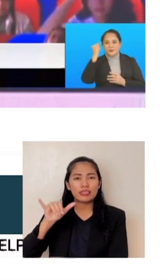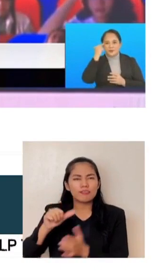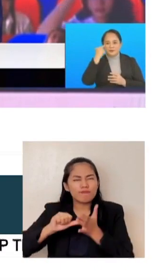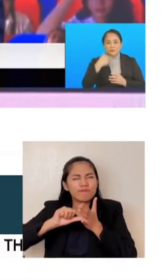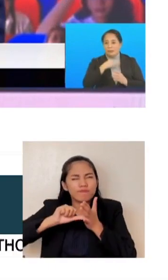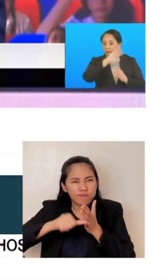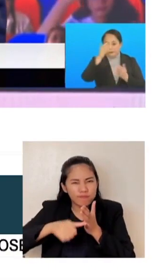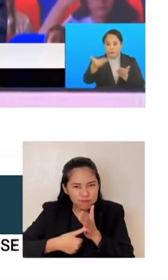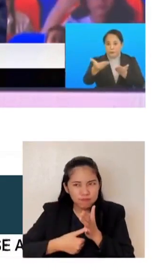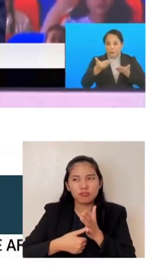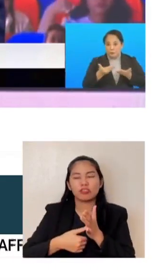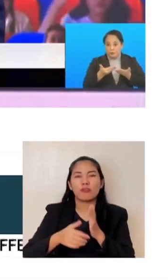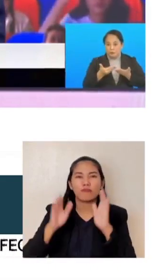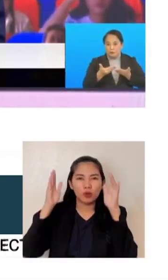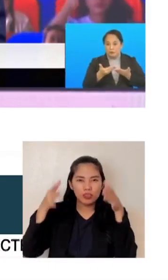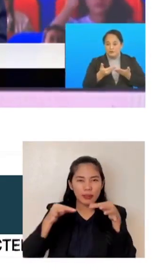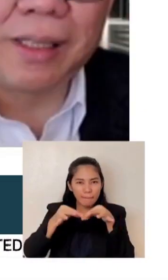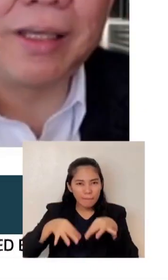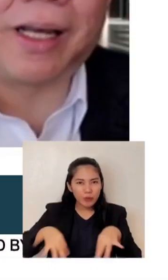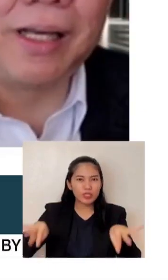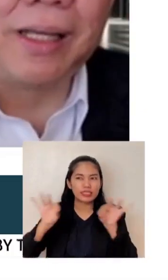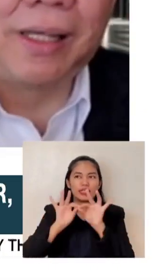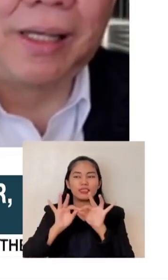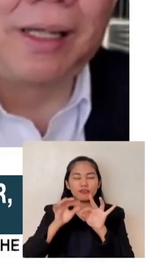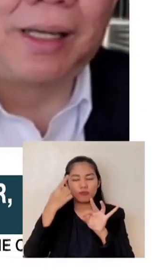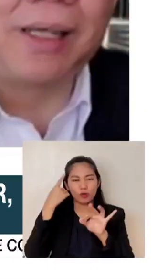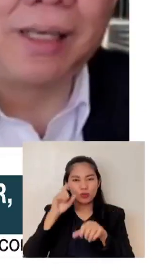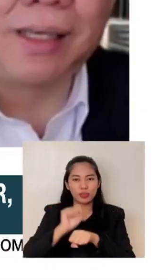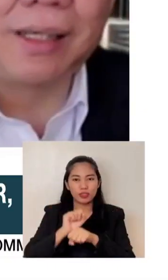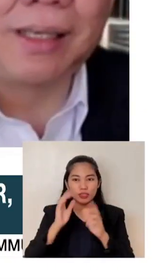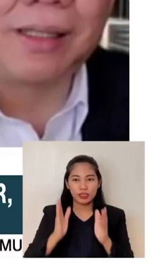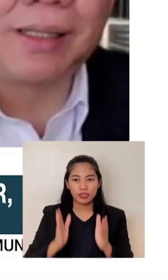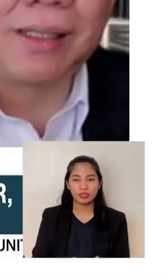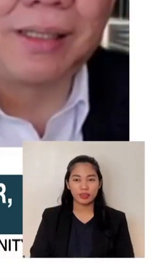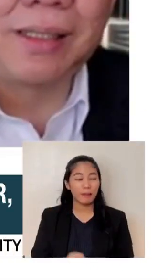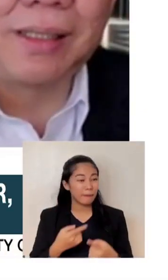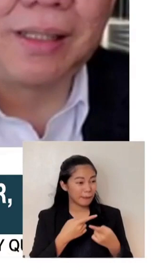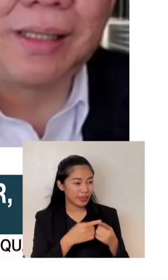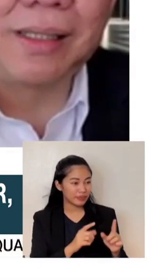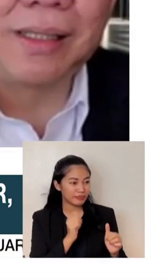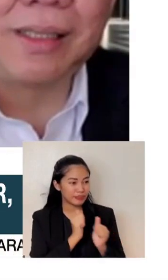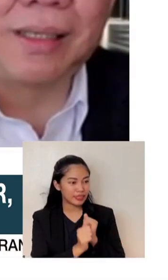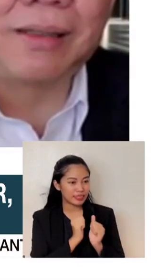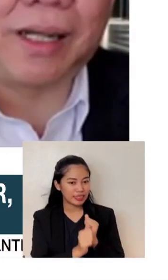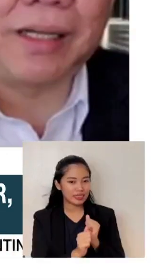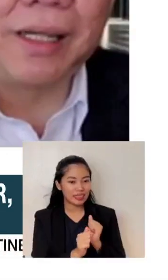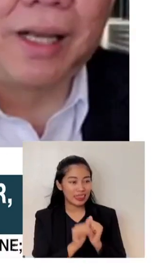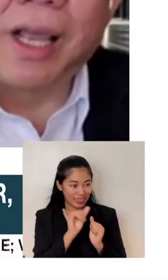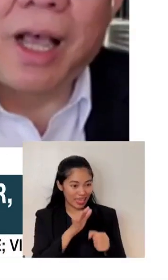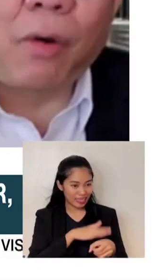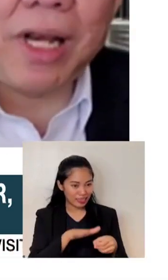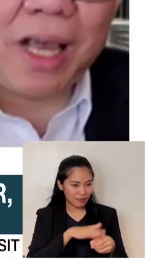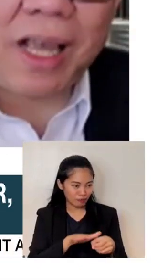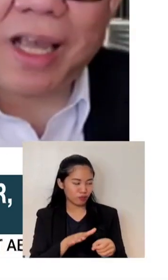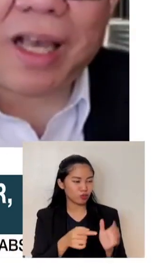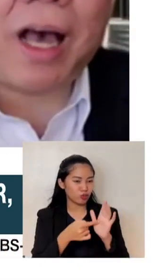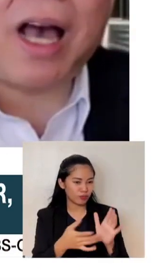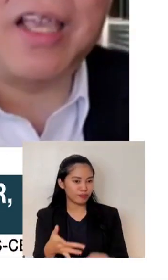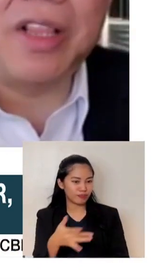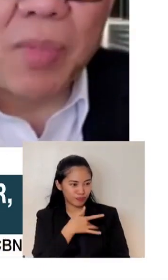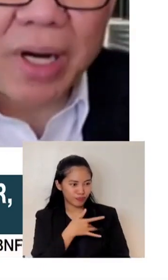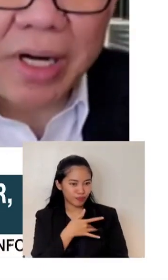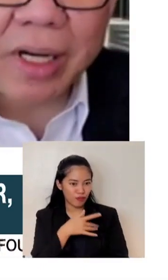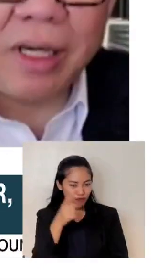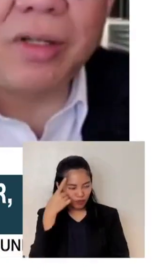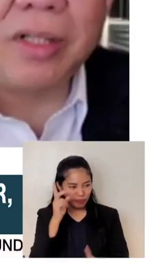the working sector. But doesn't that, again, once again, doesn't that show the candidate's conviction, Dr. Tehank? Well, I